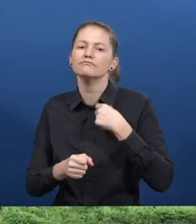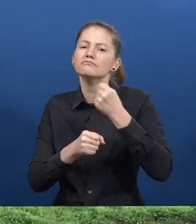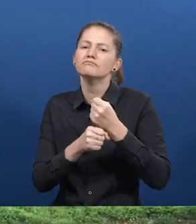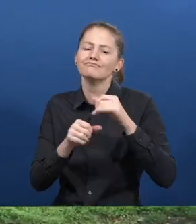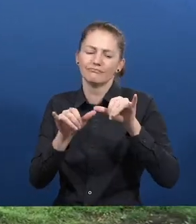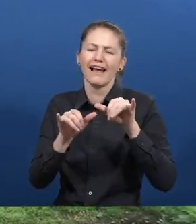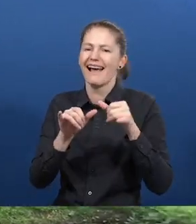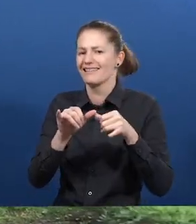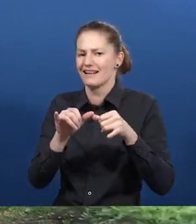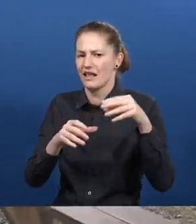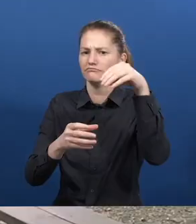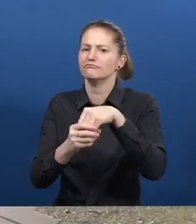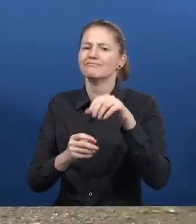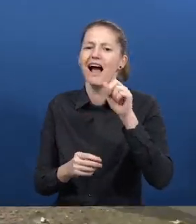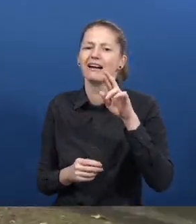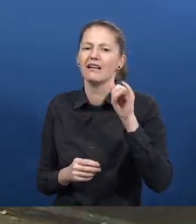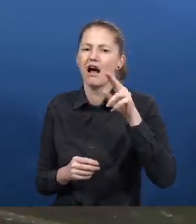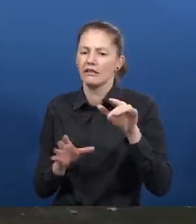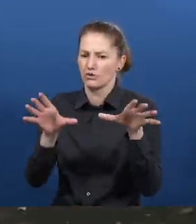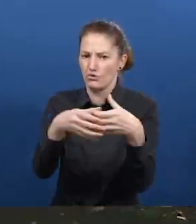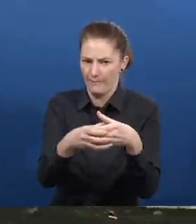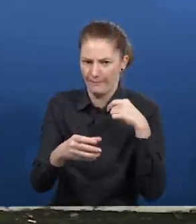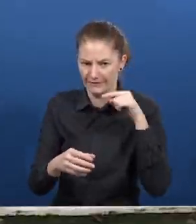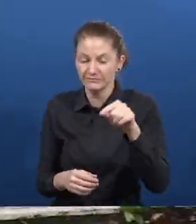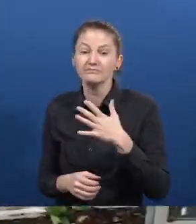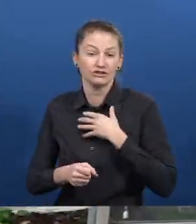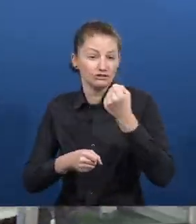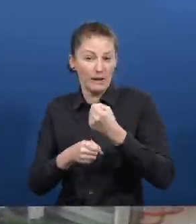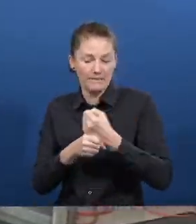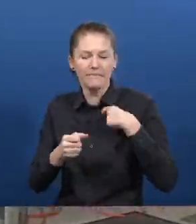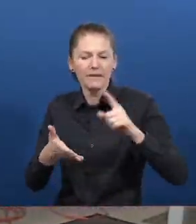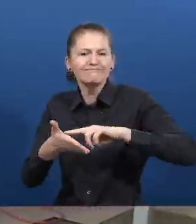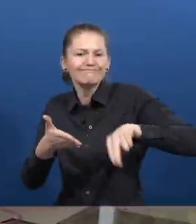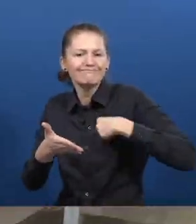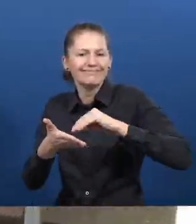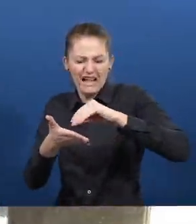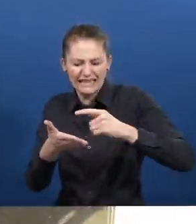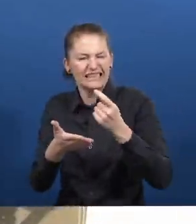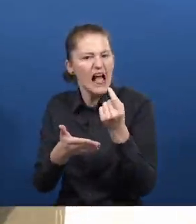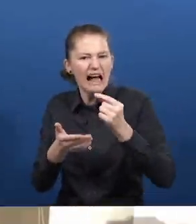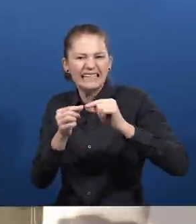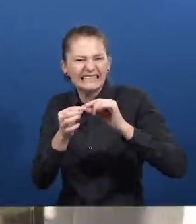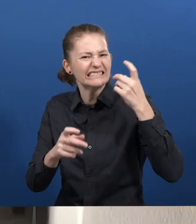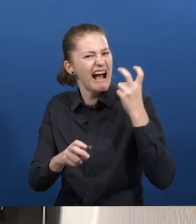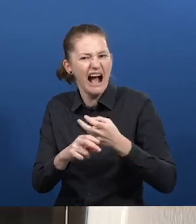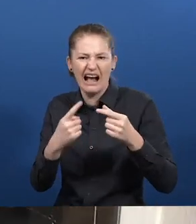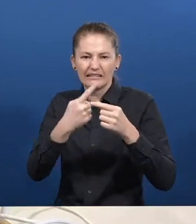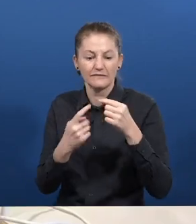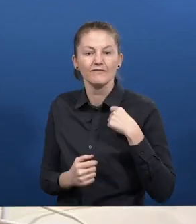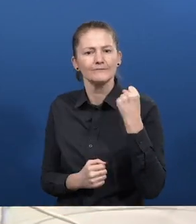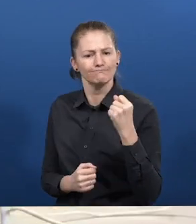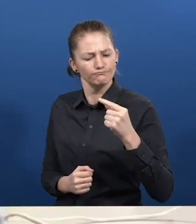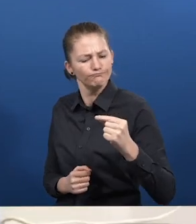I am a methods engineer at Arian Group. In my job, I have to sign documents. The problem is that I have trouble holding a pen.